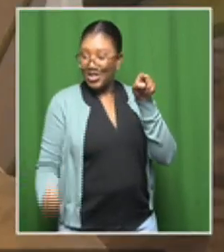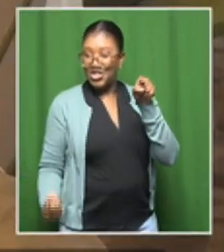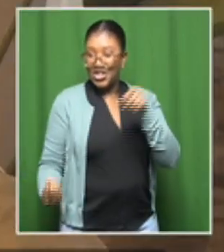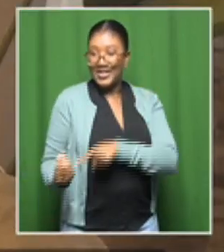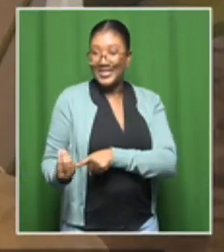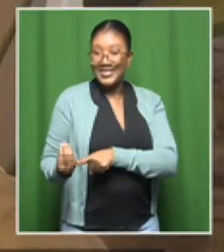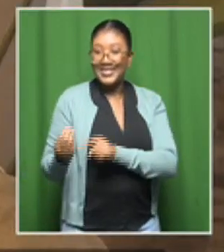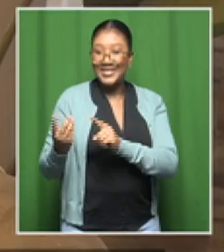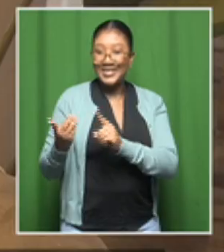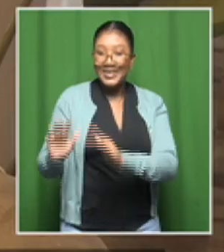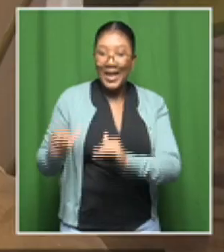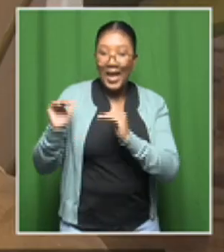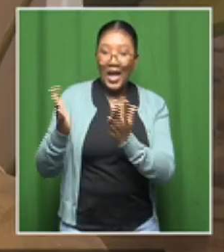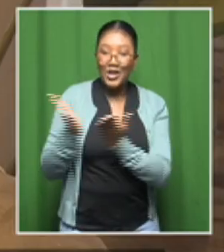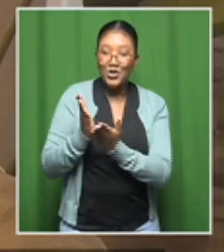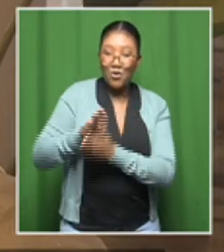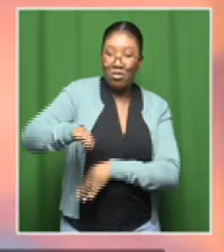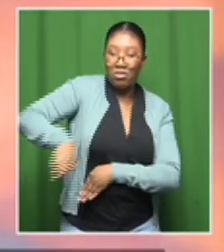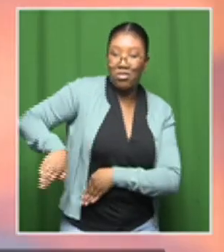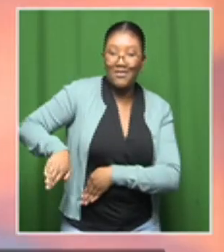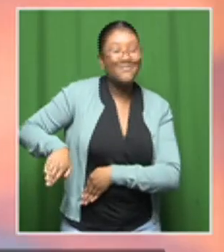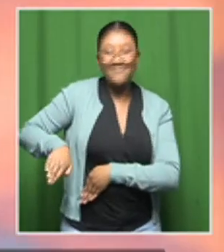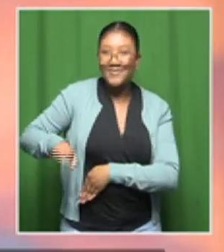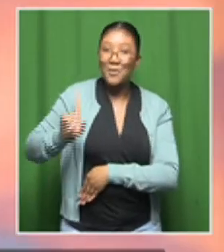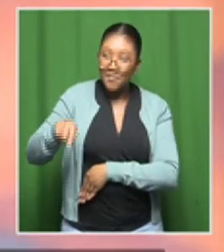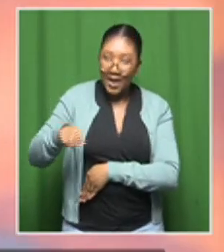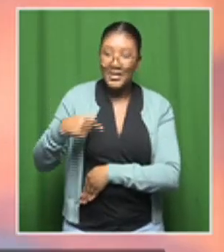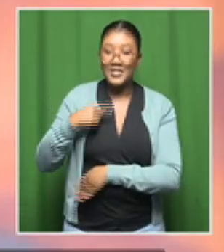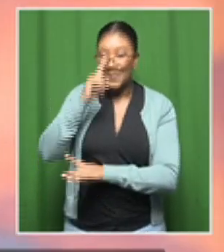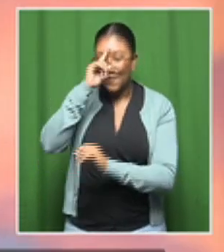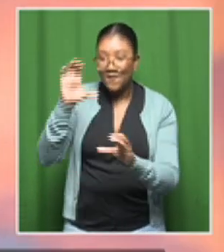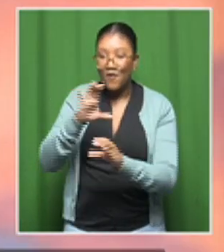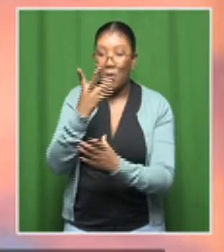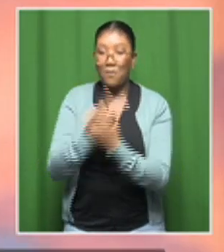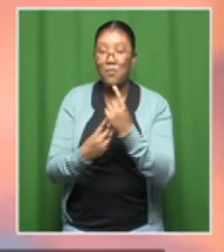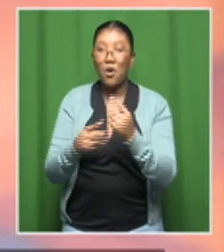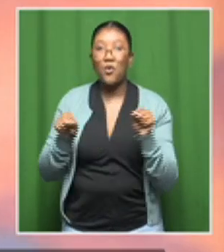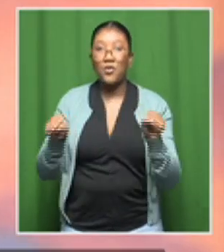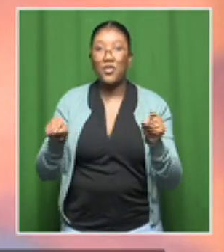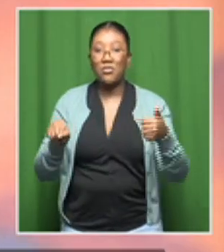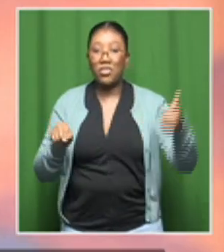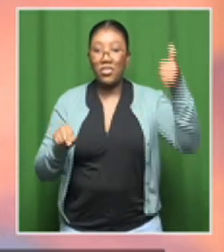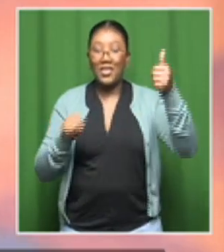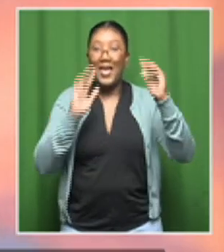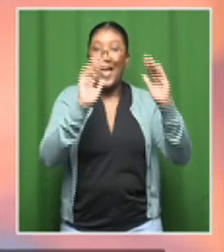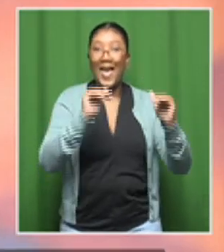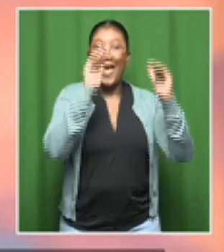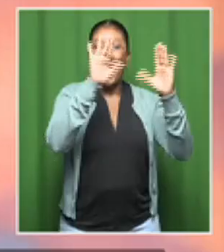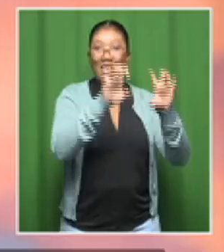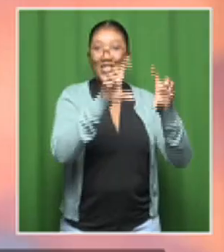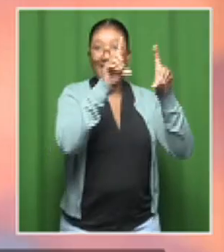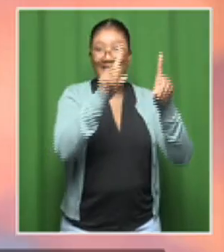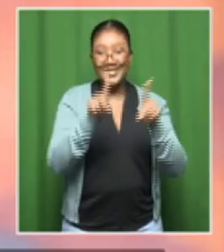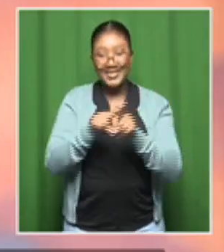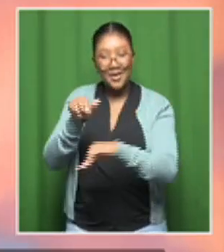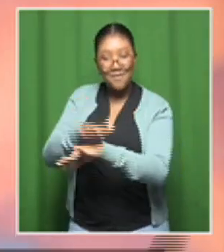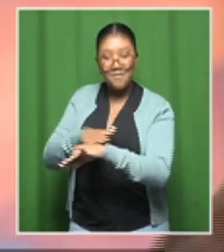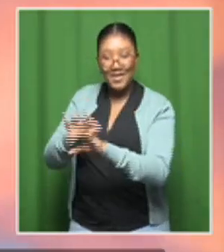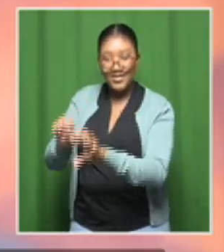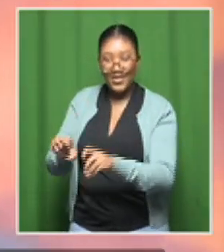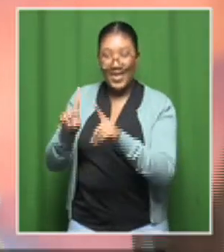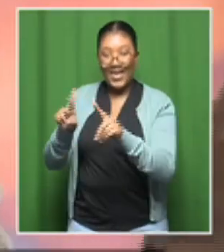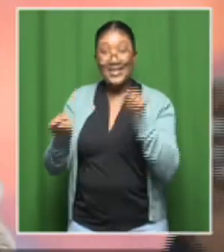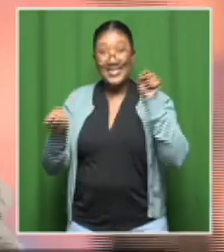coming from that level. And what we always say, we cannot win when we say, as the department, we can do that alone.